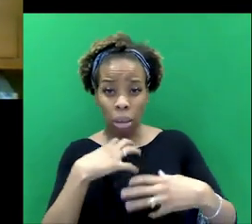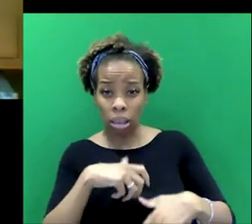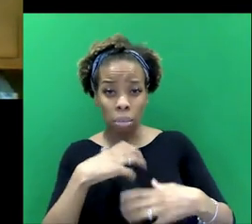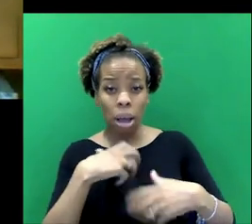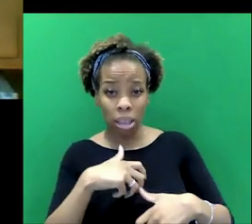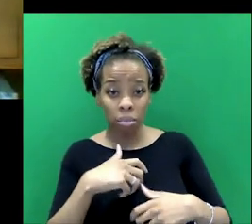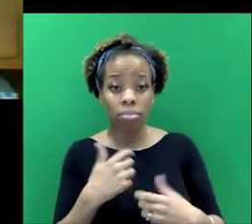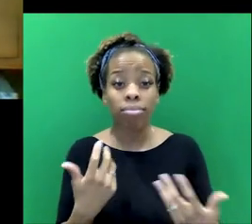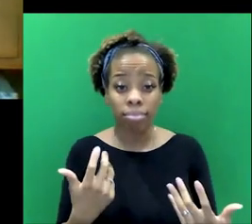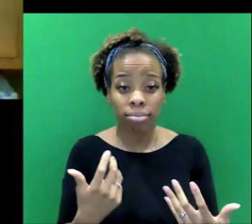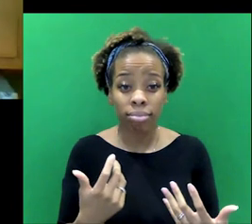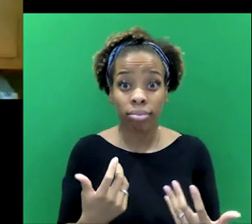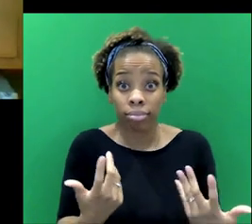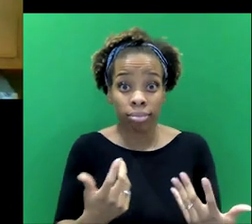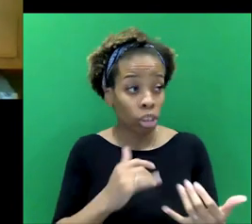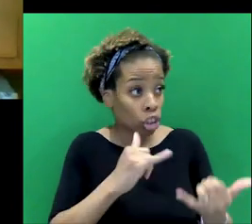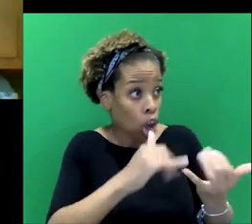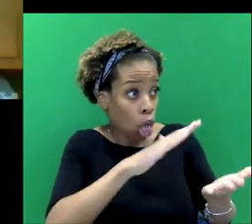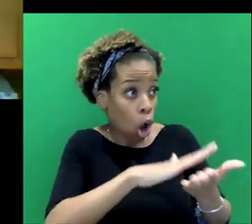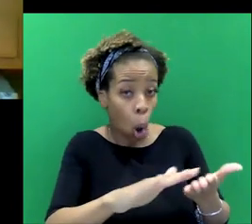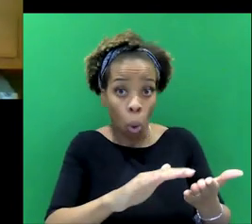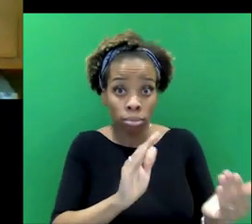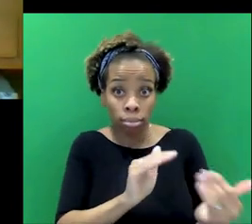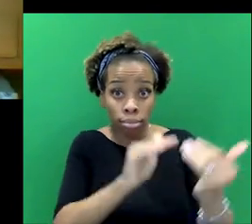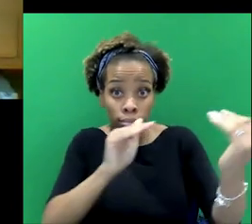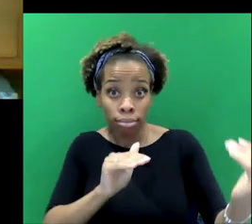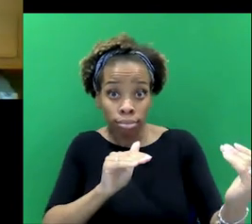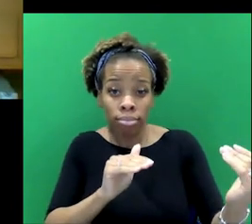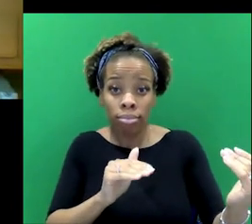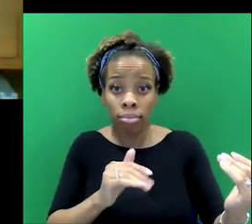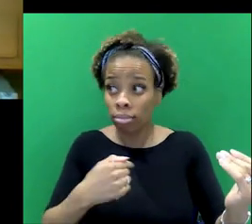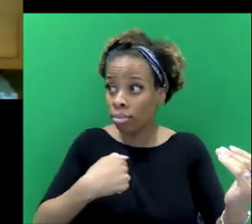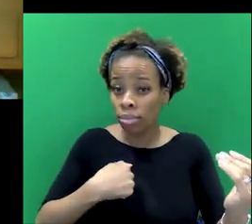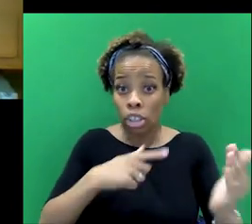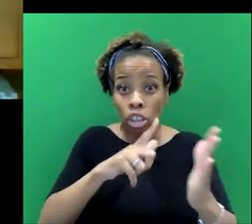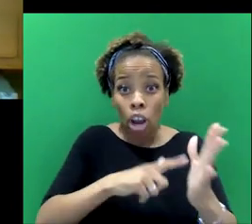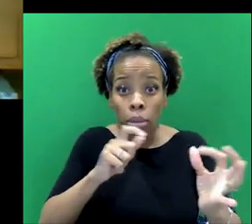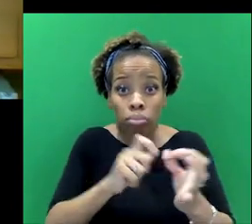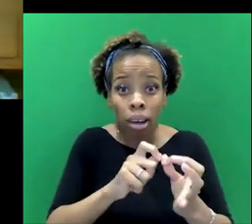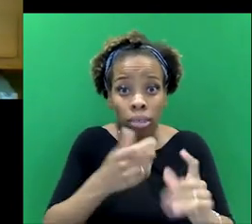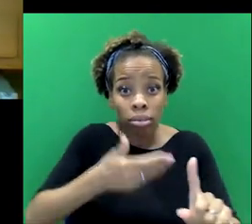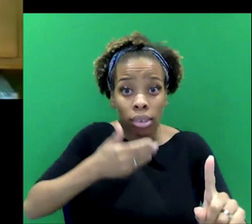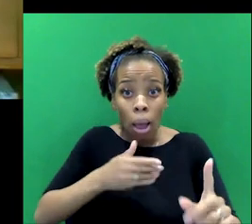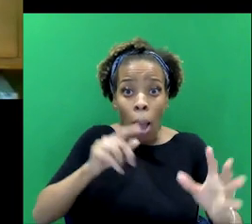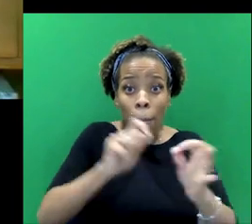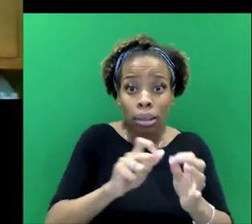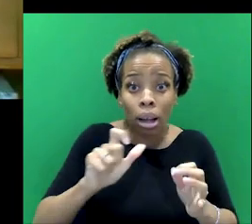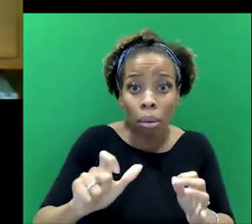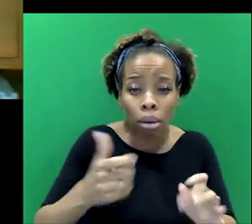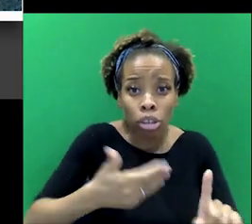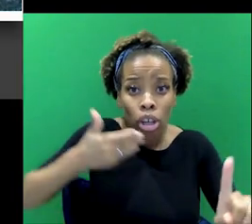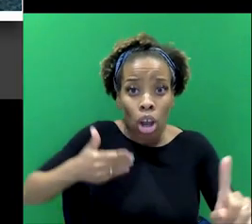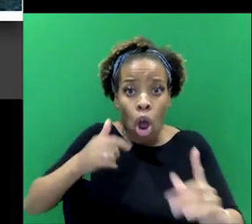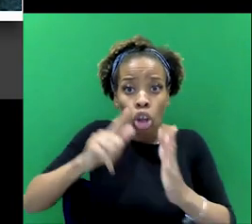I think who your Sherlock is depends on your generation. Is it Basil Rathbone? Is it Jeremy Bred? Is it Benedict Cumberbatch? Is it John E. Lee